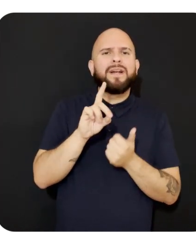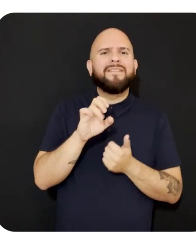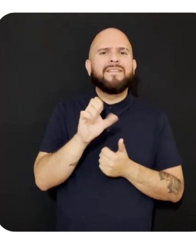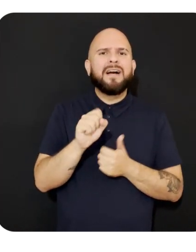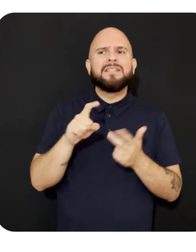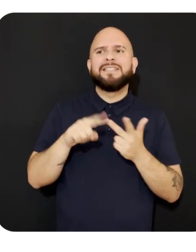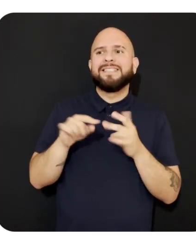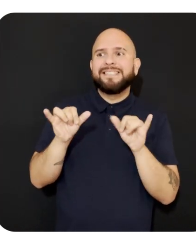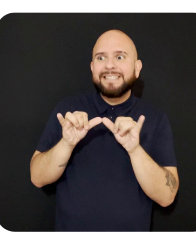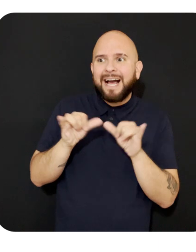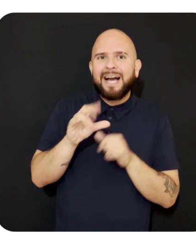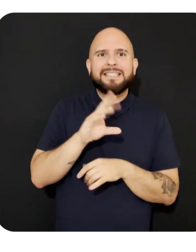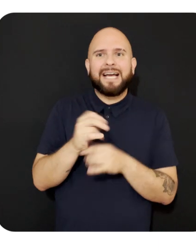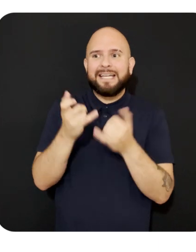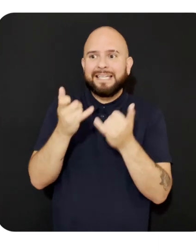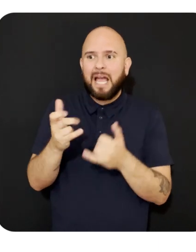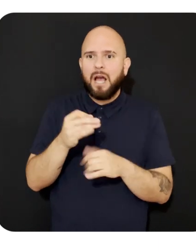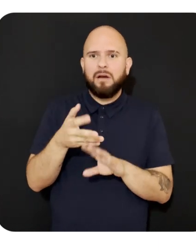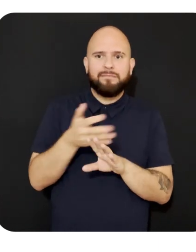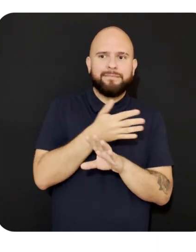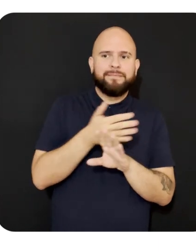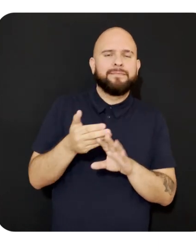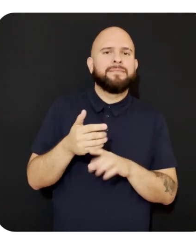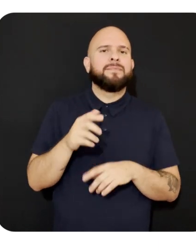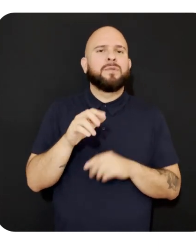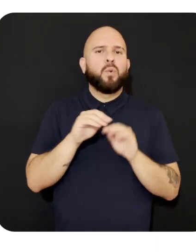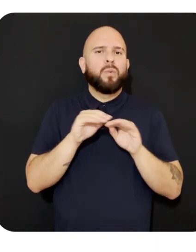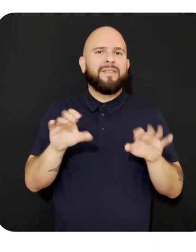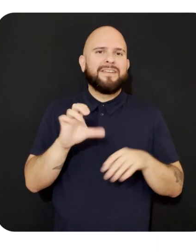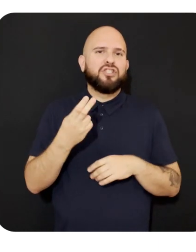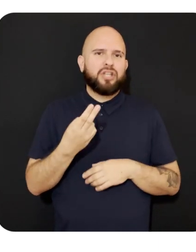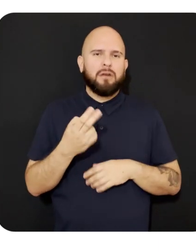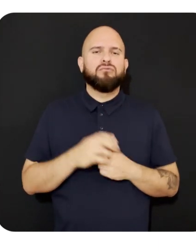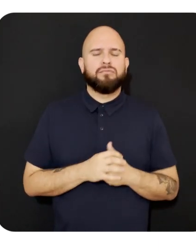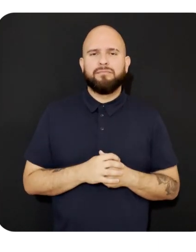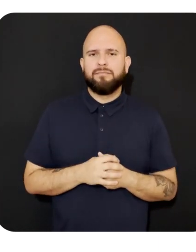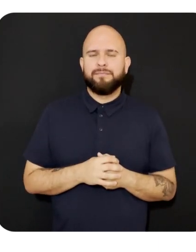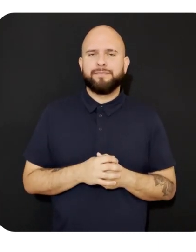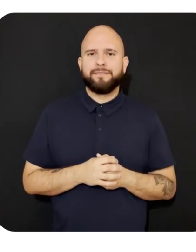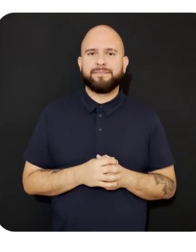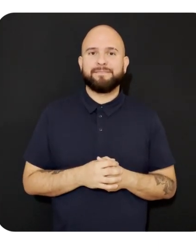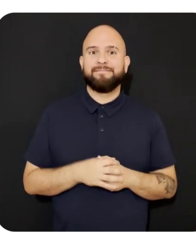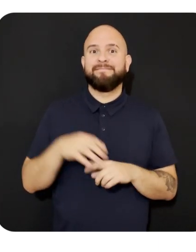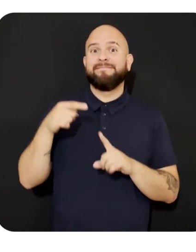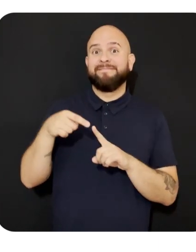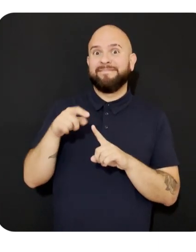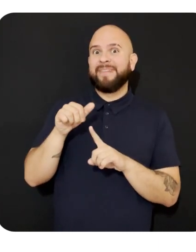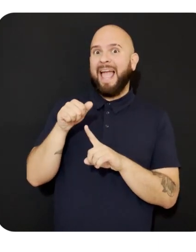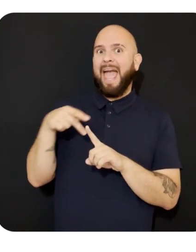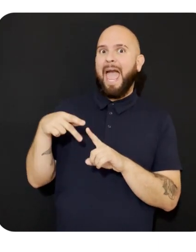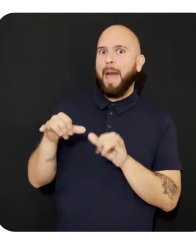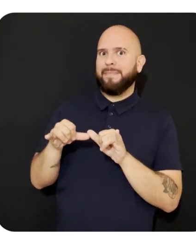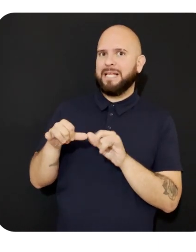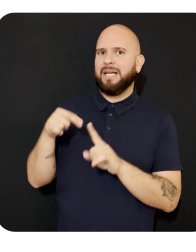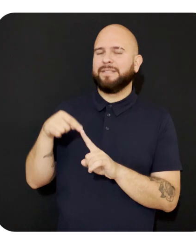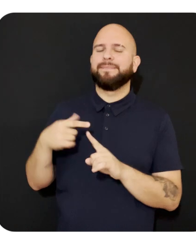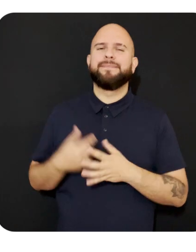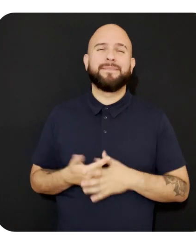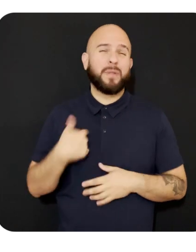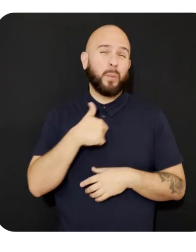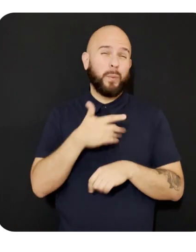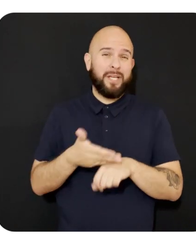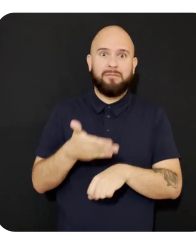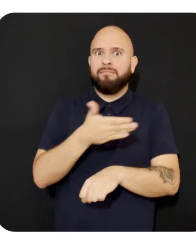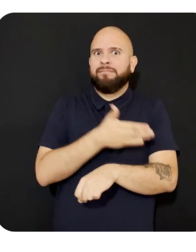current and historical release channels that each build has been in. Speaking of app sizes, we've made a lot of progress to